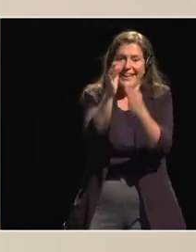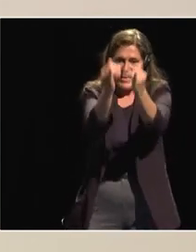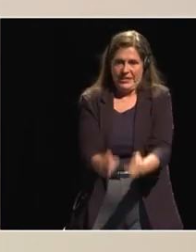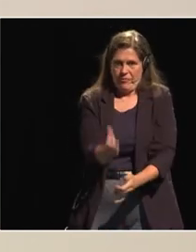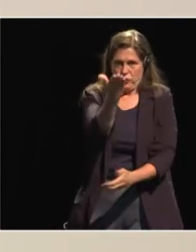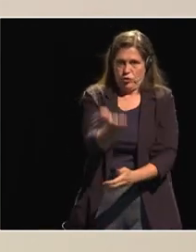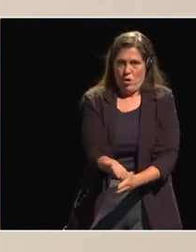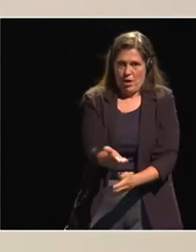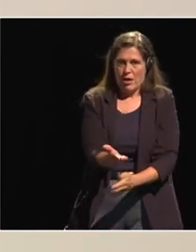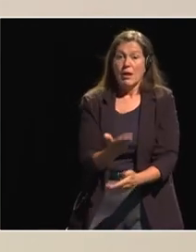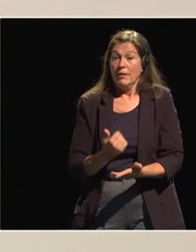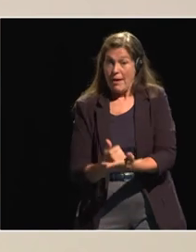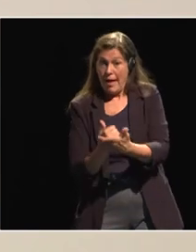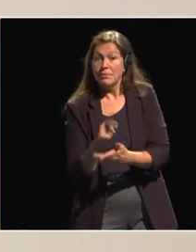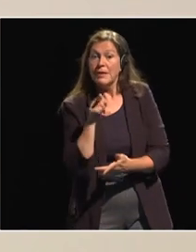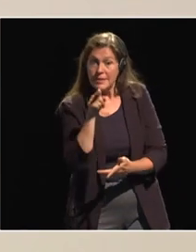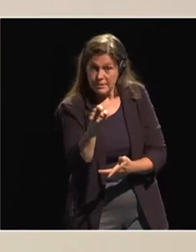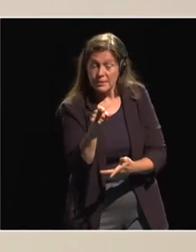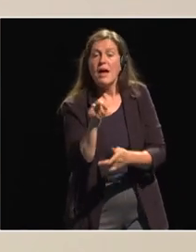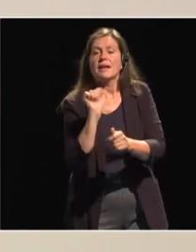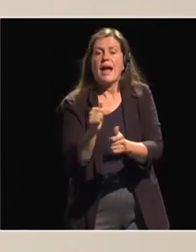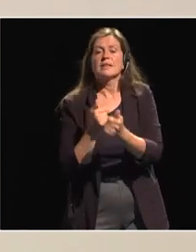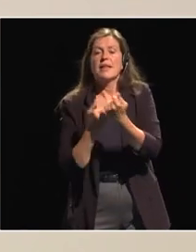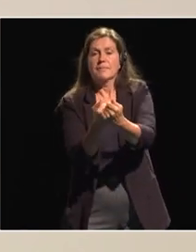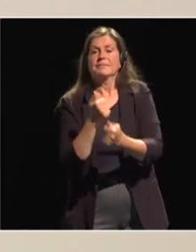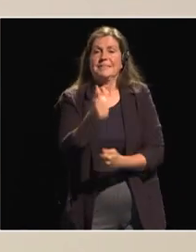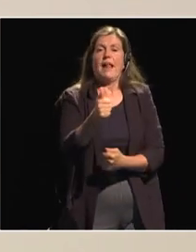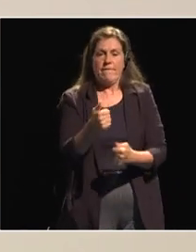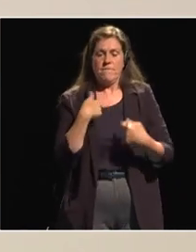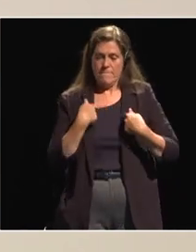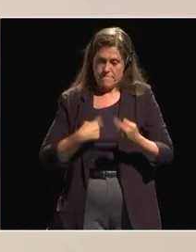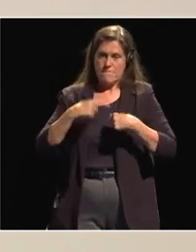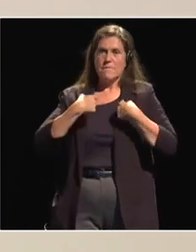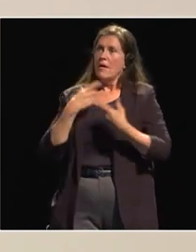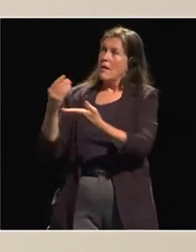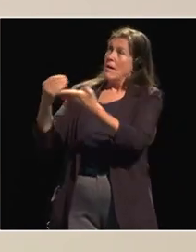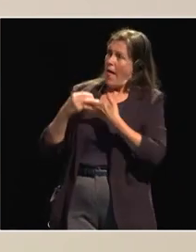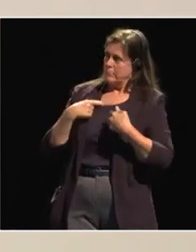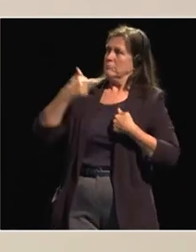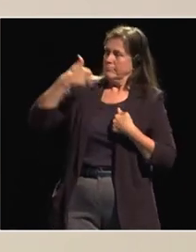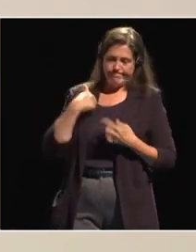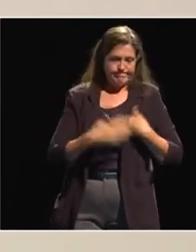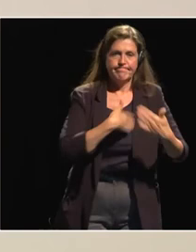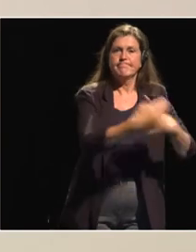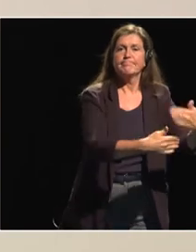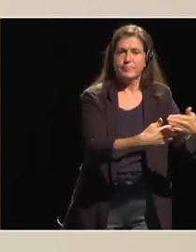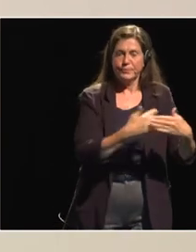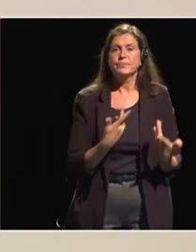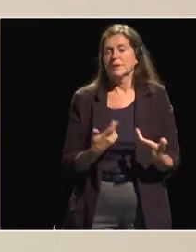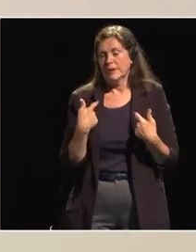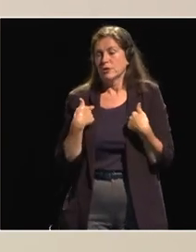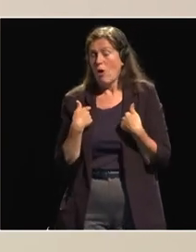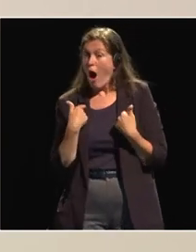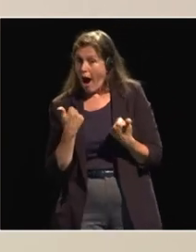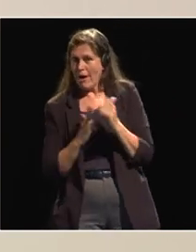helping people to help themselves initially on the ground and is something that we are looking forward to fuel